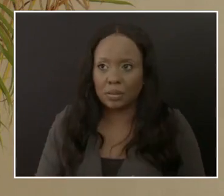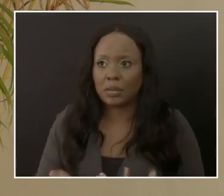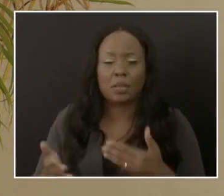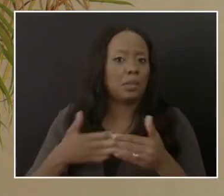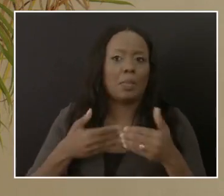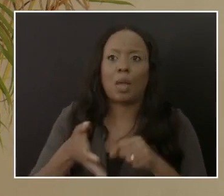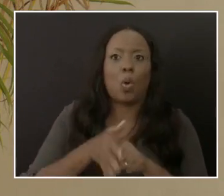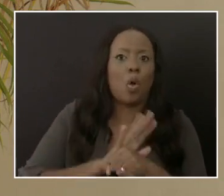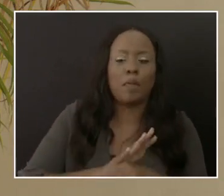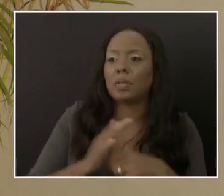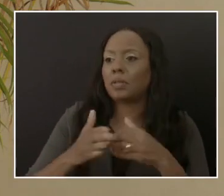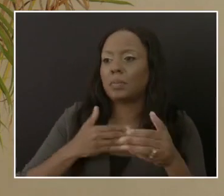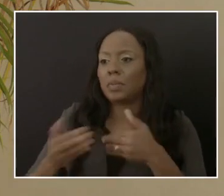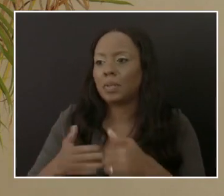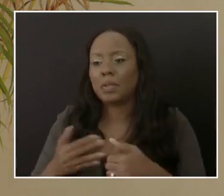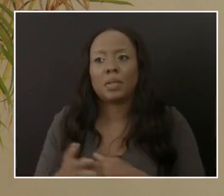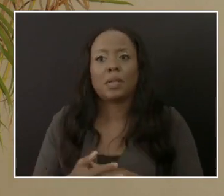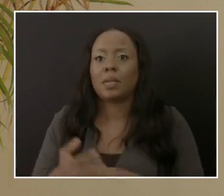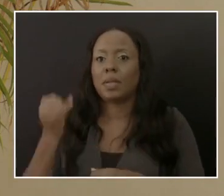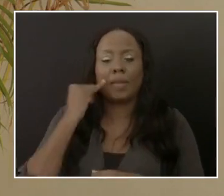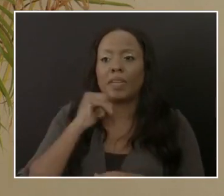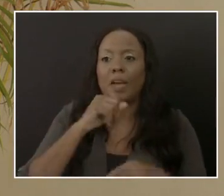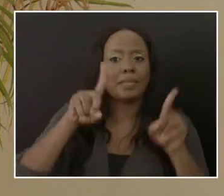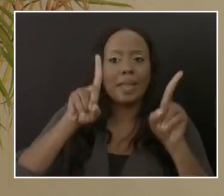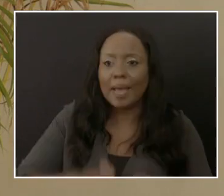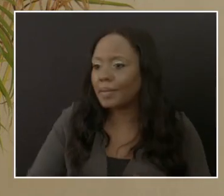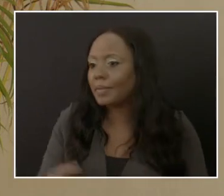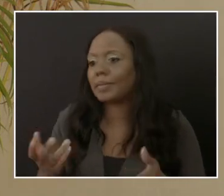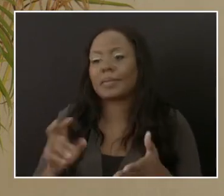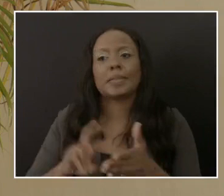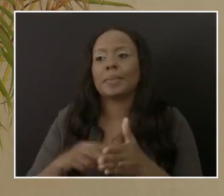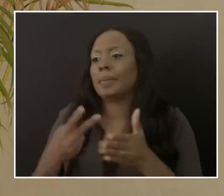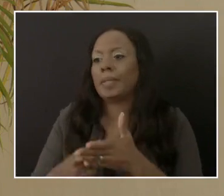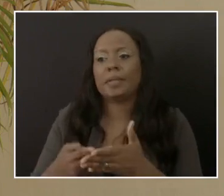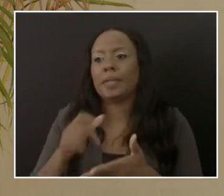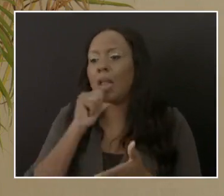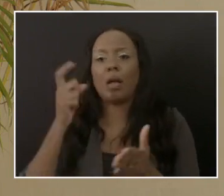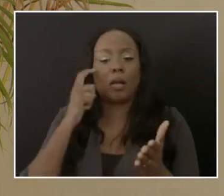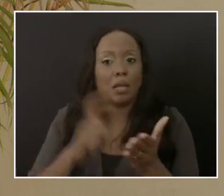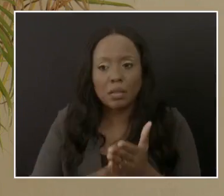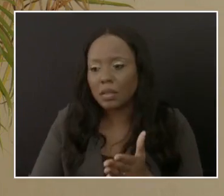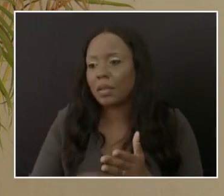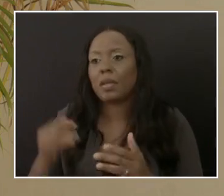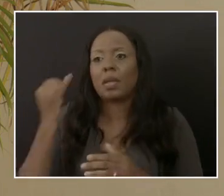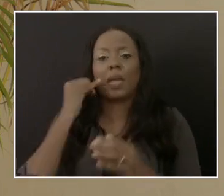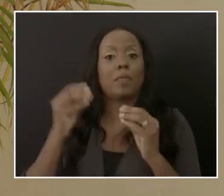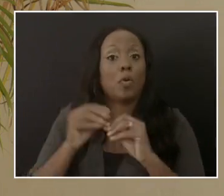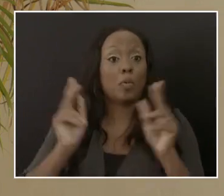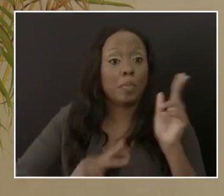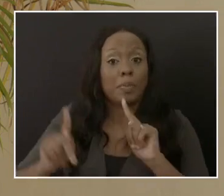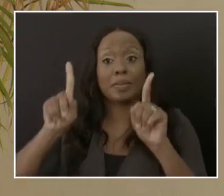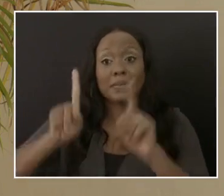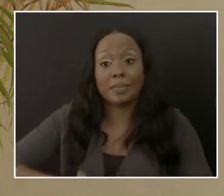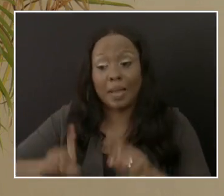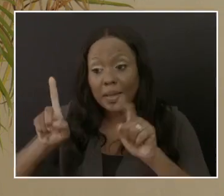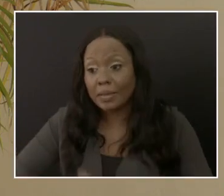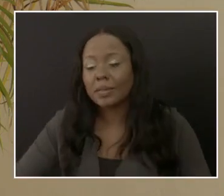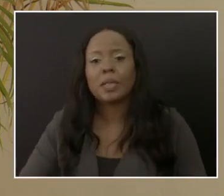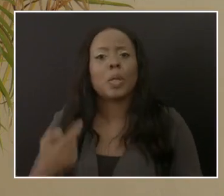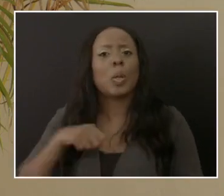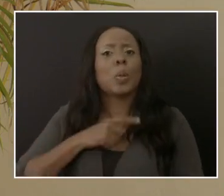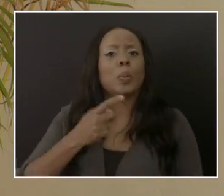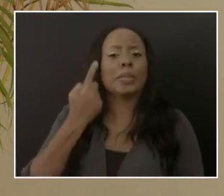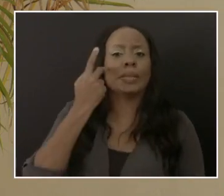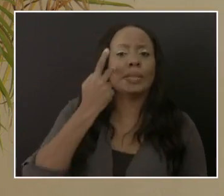lab, if you're not testing, you're not going to find it. So the whole idea is to test. And the more persons do test, the more accurate picture they have of exactly what is